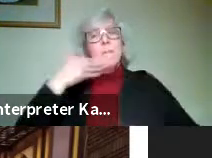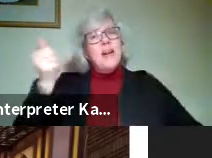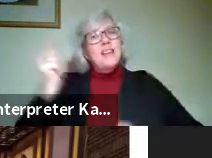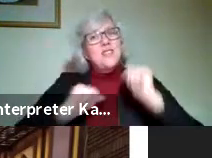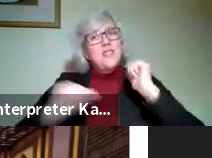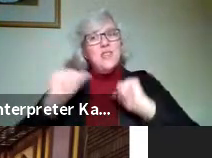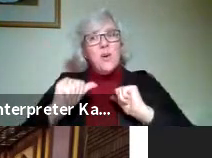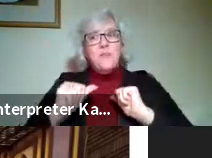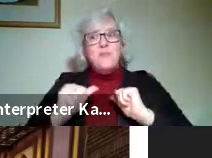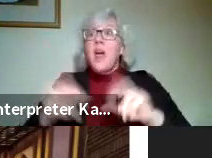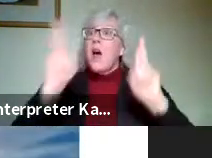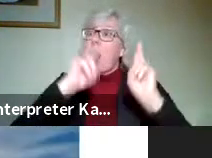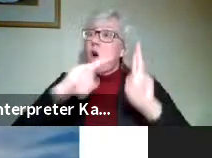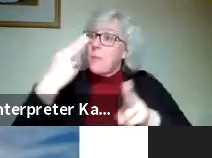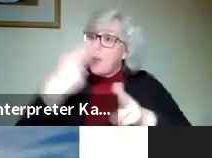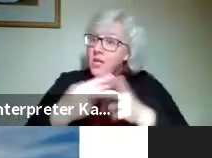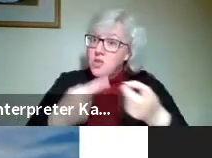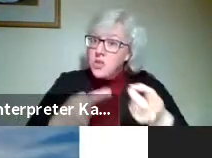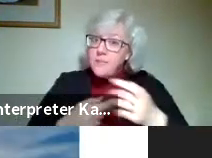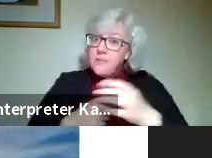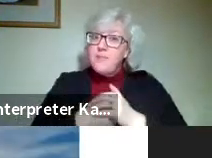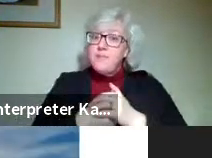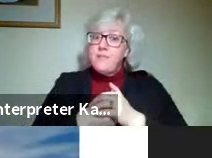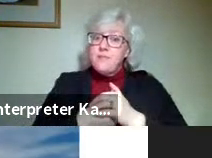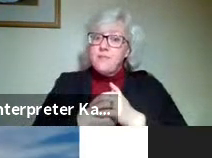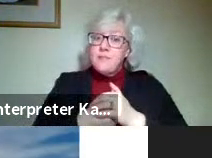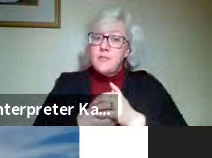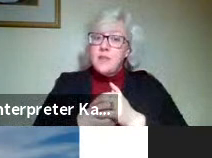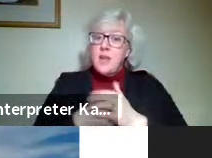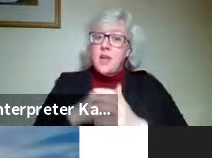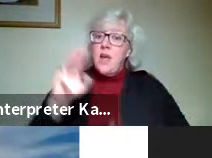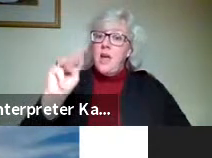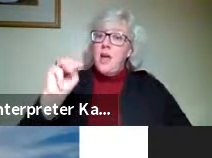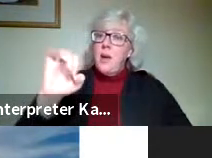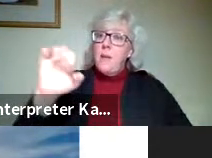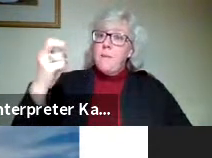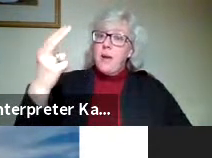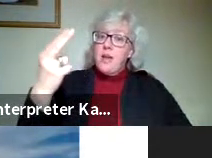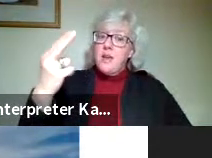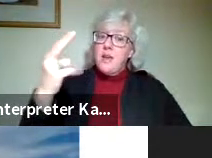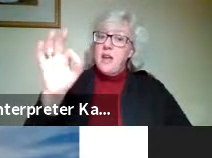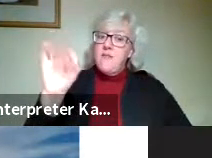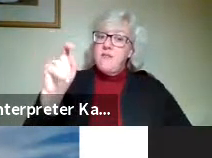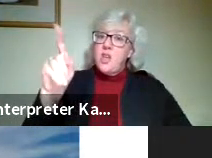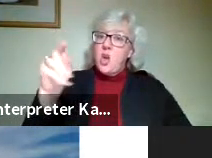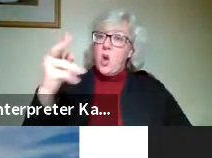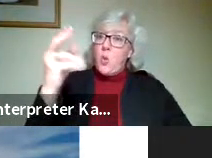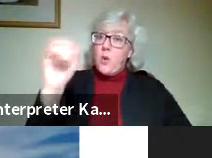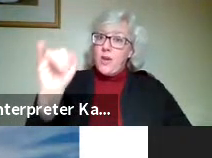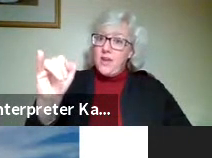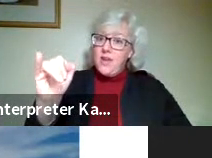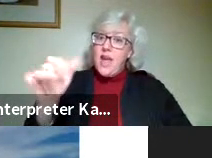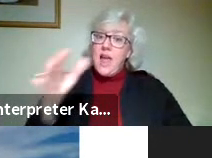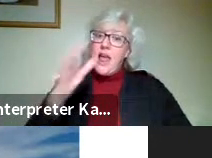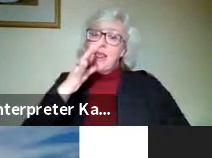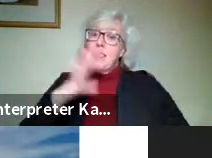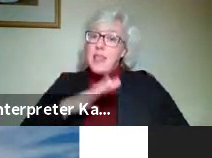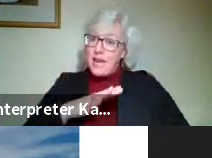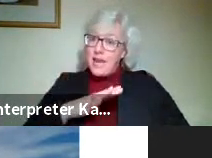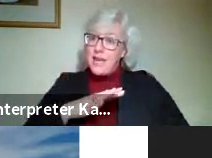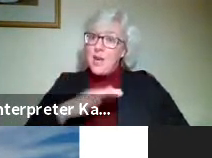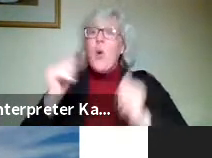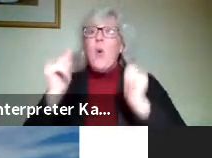Honorable mention goes to Micah Fiocchi for Lady with Lady Bird.